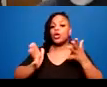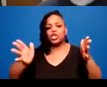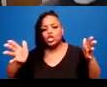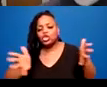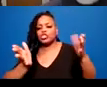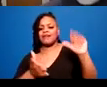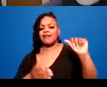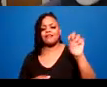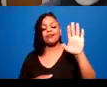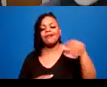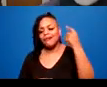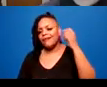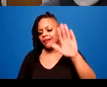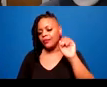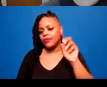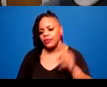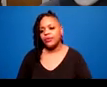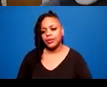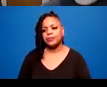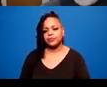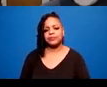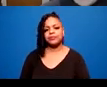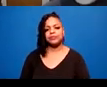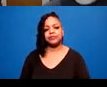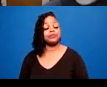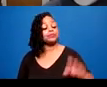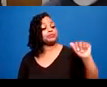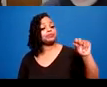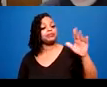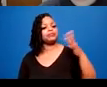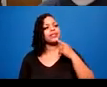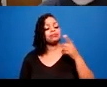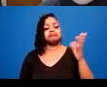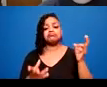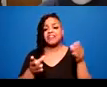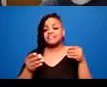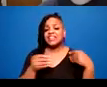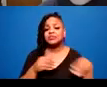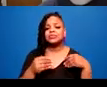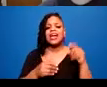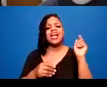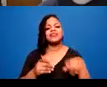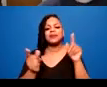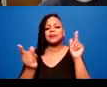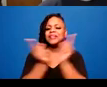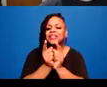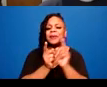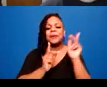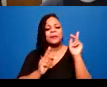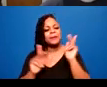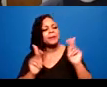Anna, yeah, described flexibility and meeting people where they're at. Kaya wrote psychiatric